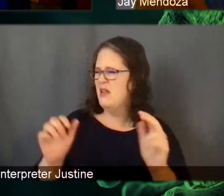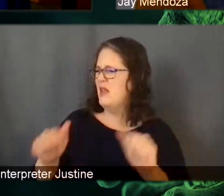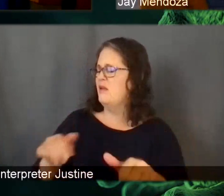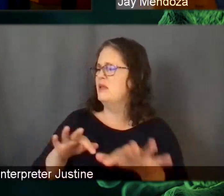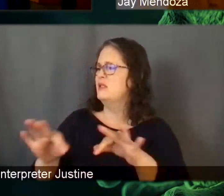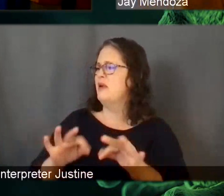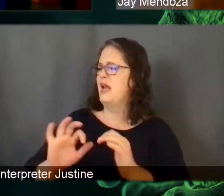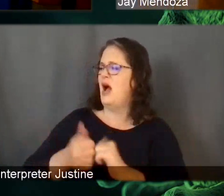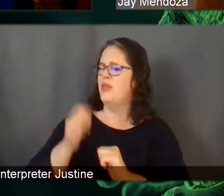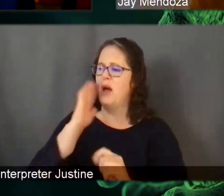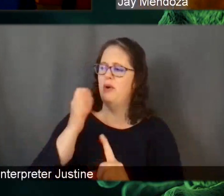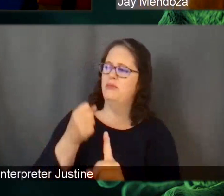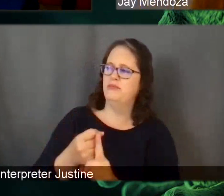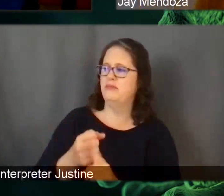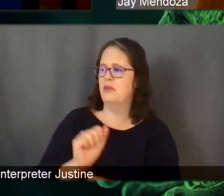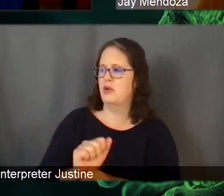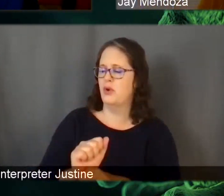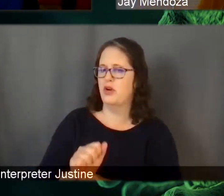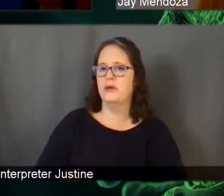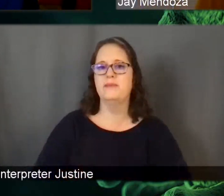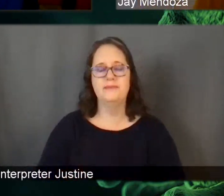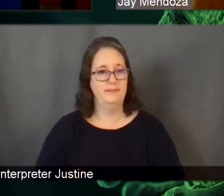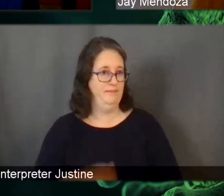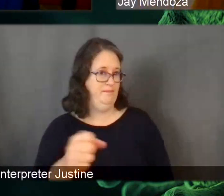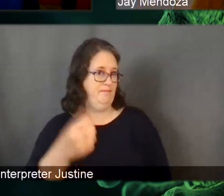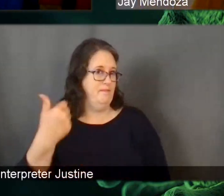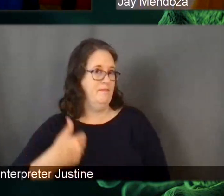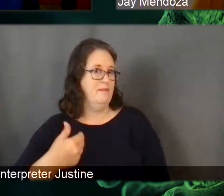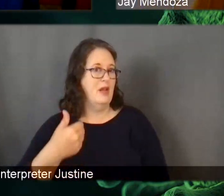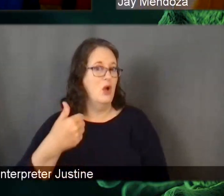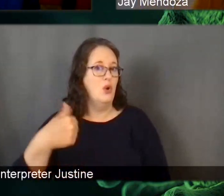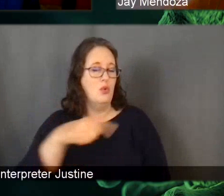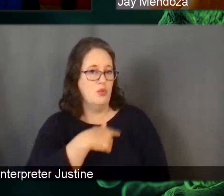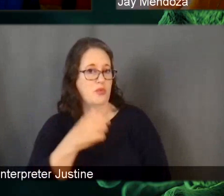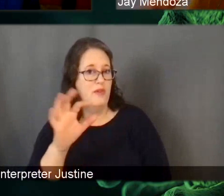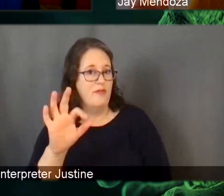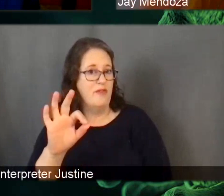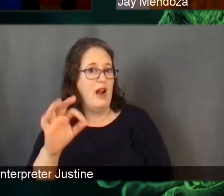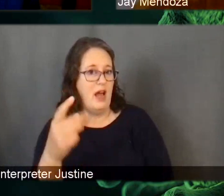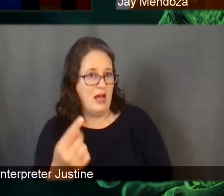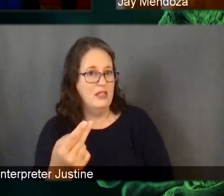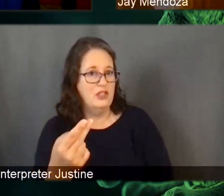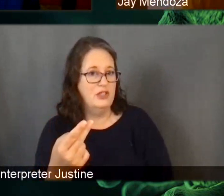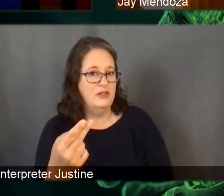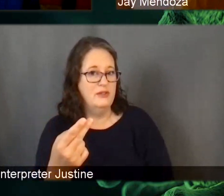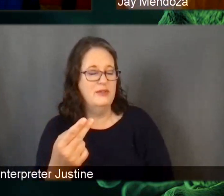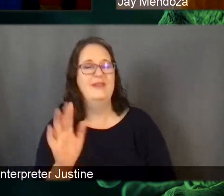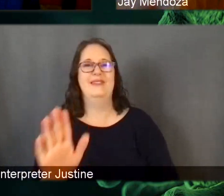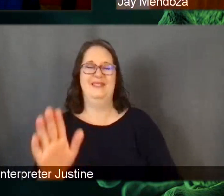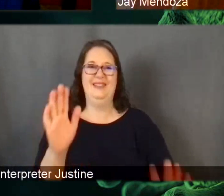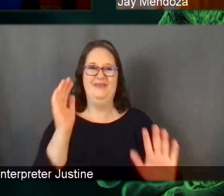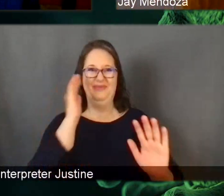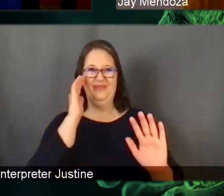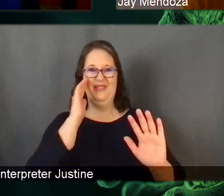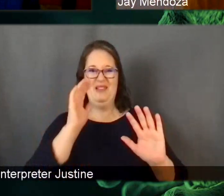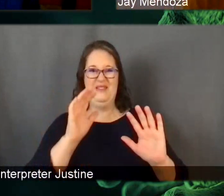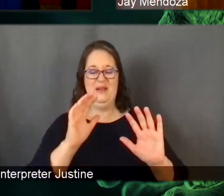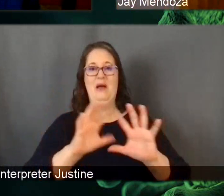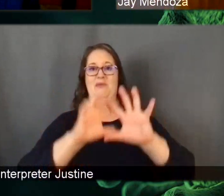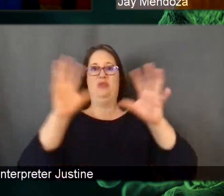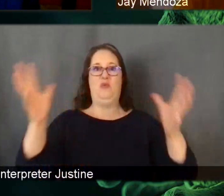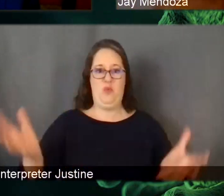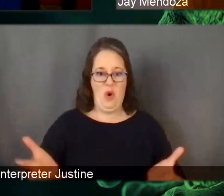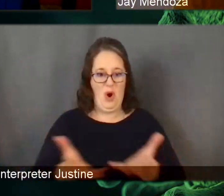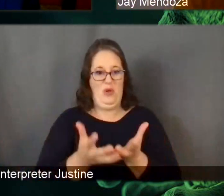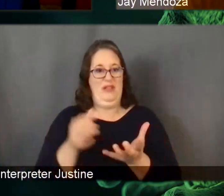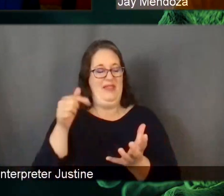the Fred Hutch, you know, we have, of course, um, we, in some ways that the world is our, is our catchment area, right?